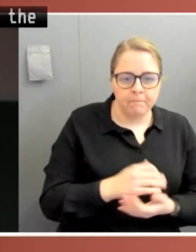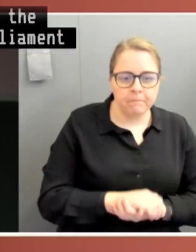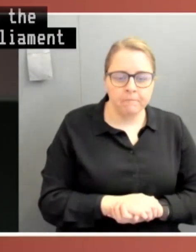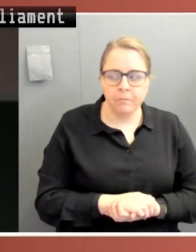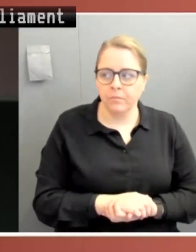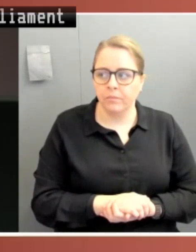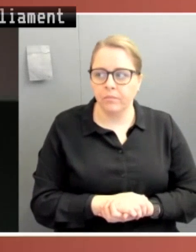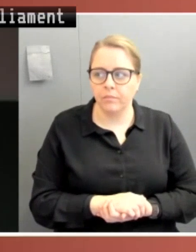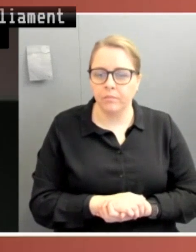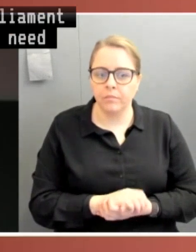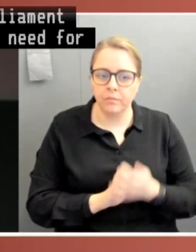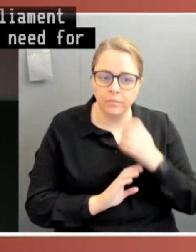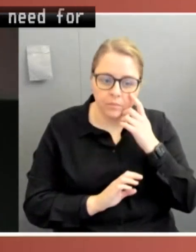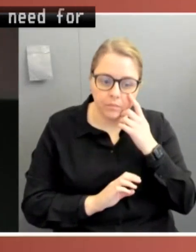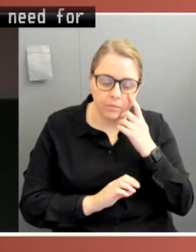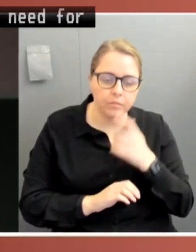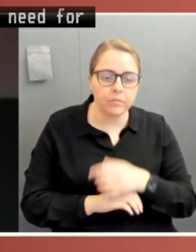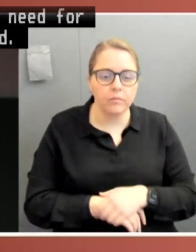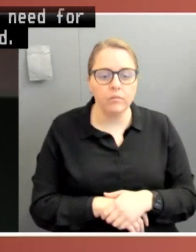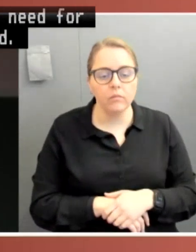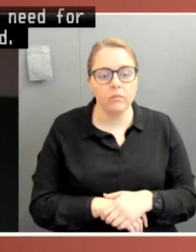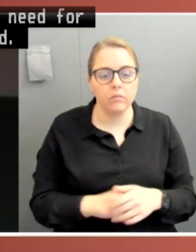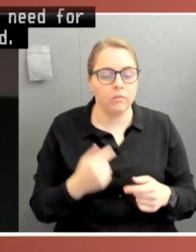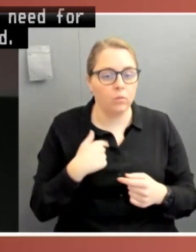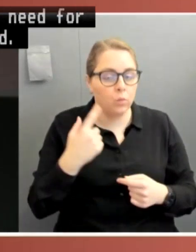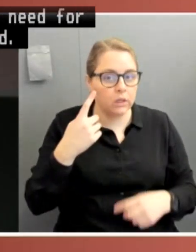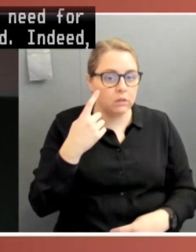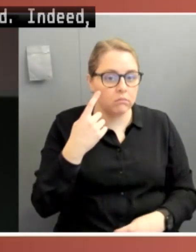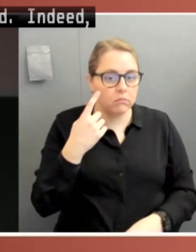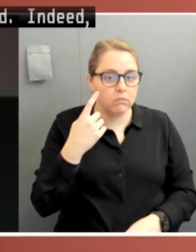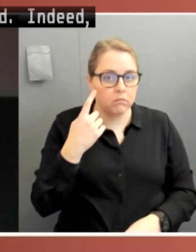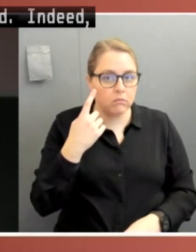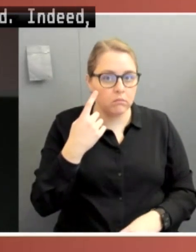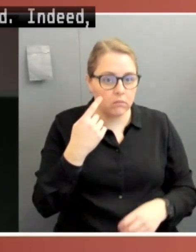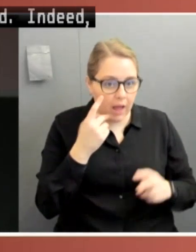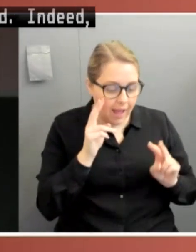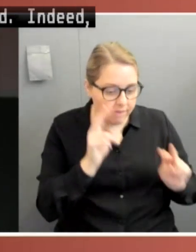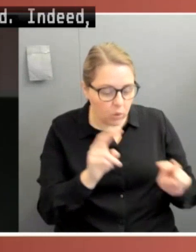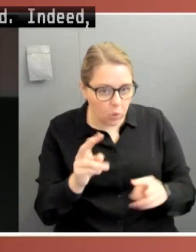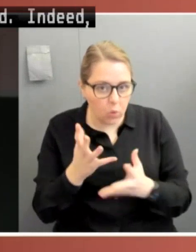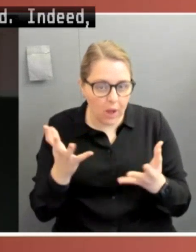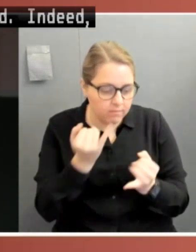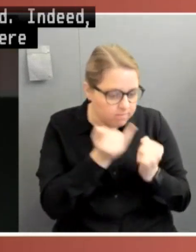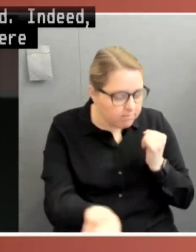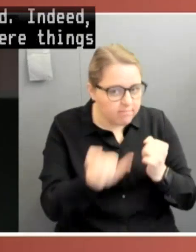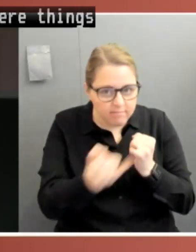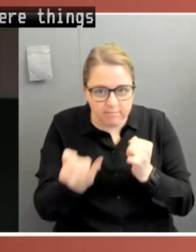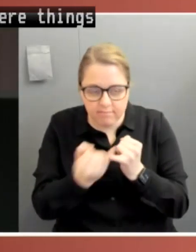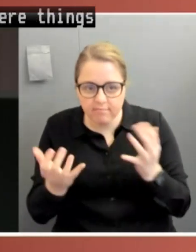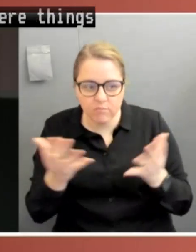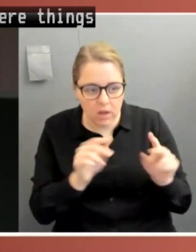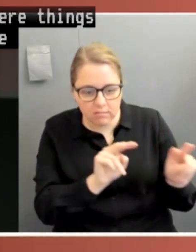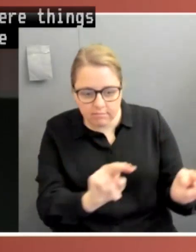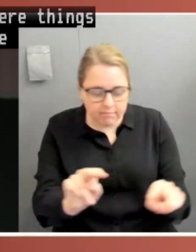achieved. And indeed, if we look at the areas where things became particularly extreme, again, in exacerbating known problems,